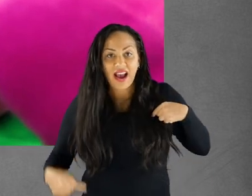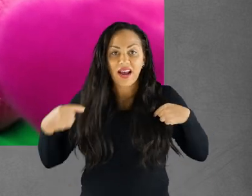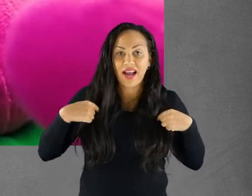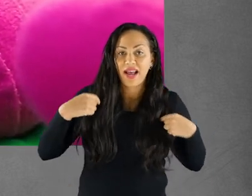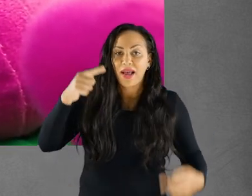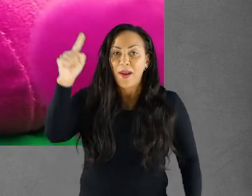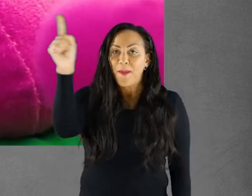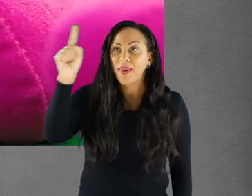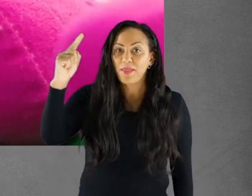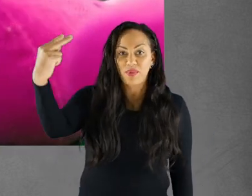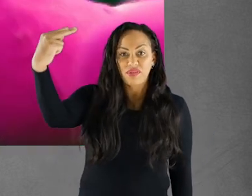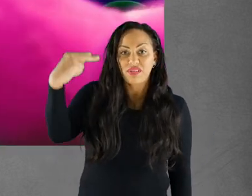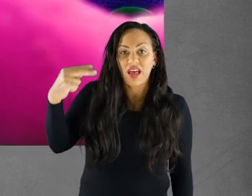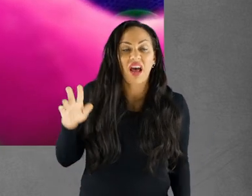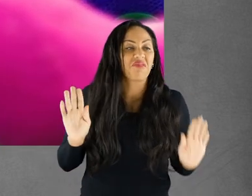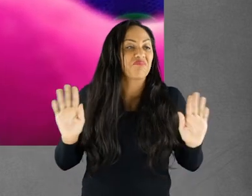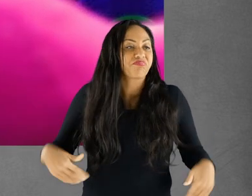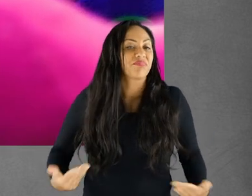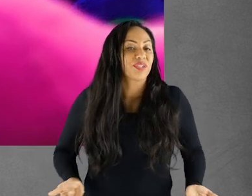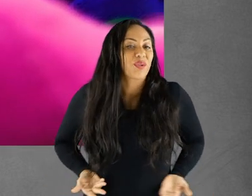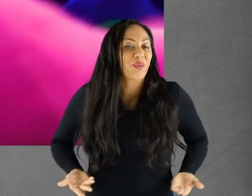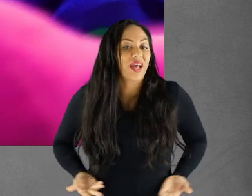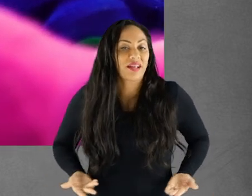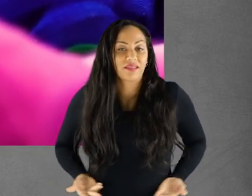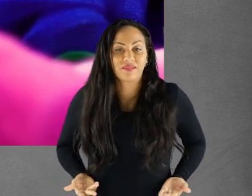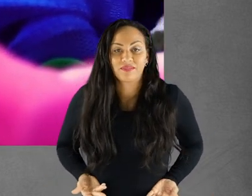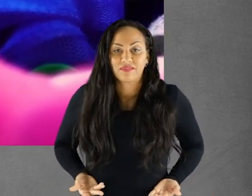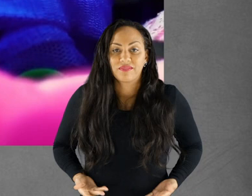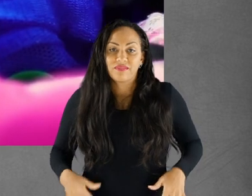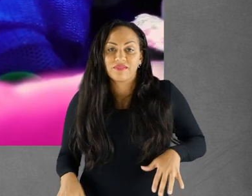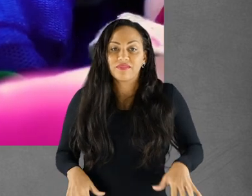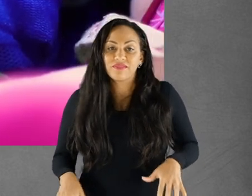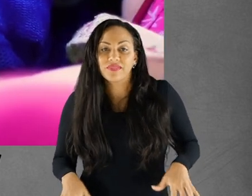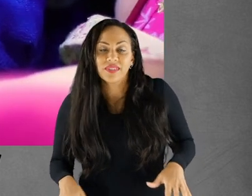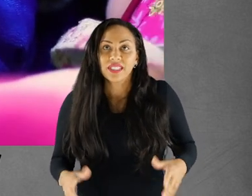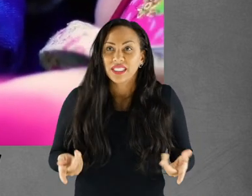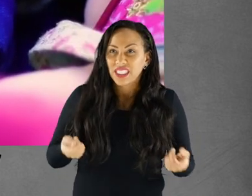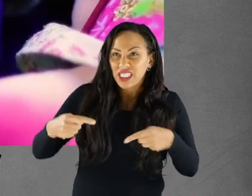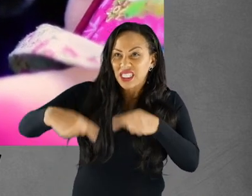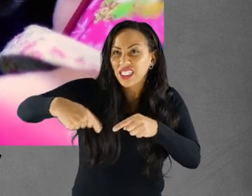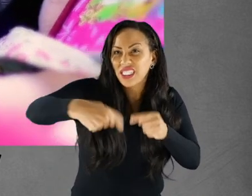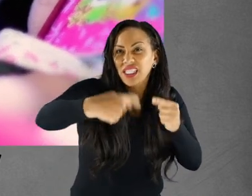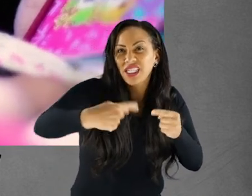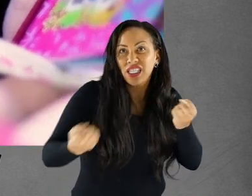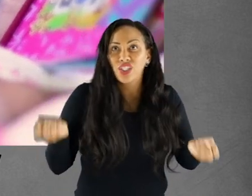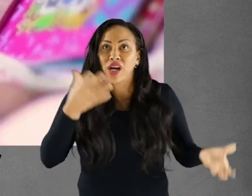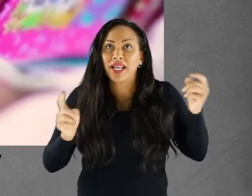People stare. She just does not care. Battling, juggling, impossibilities.